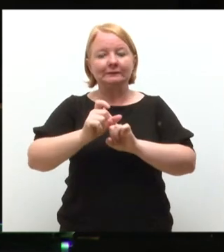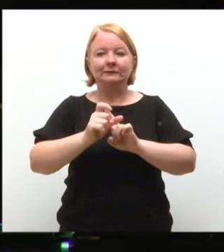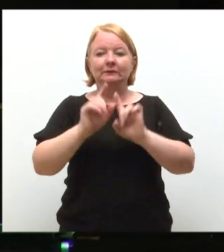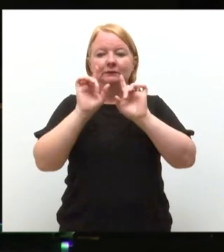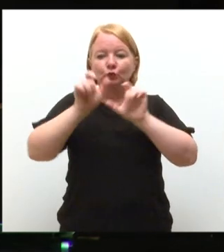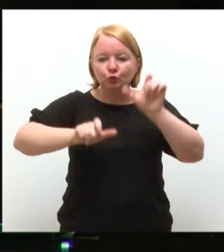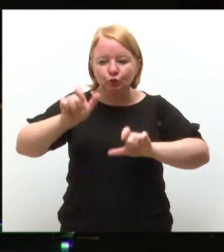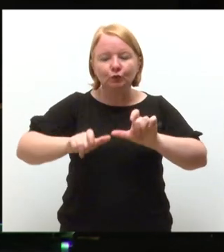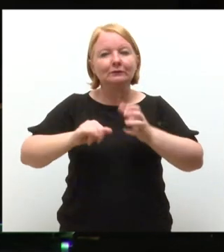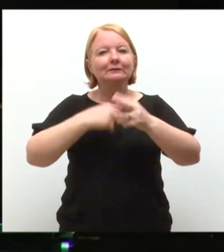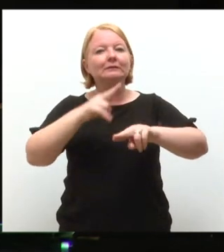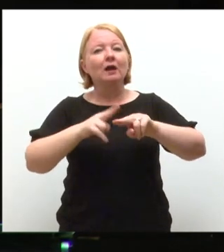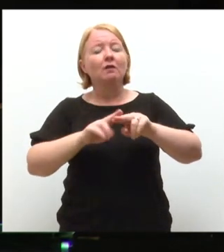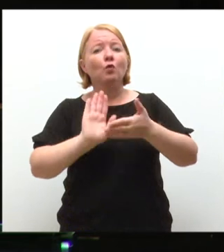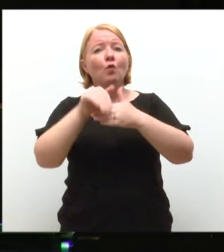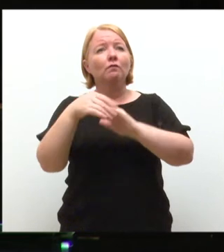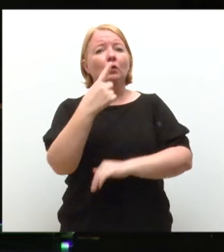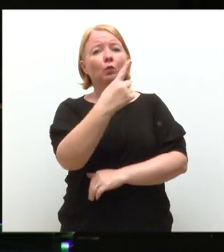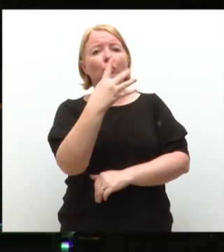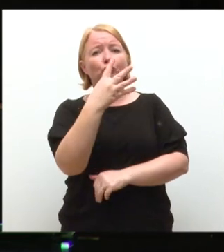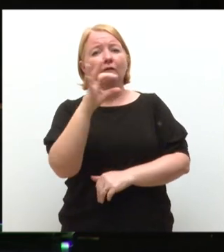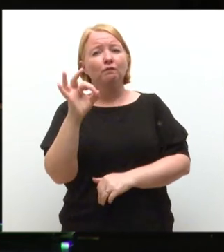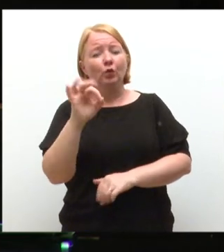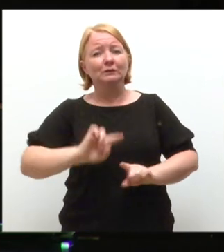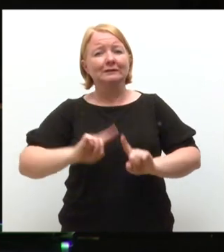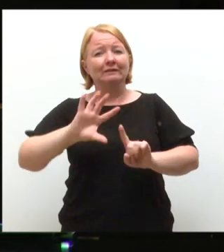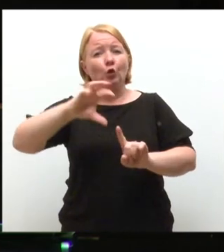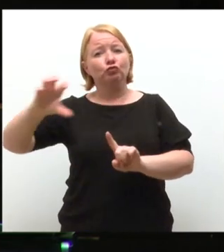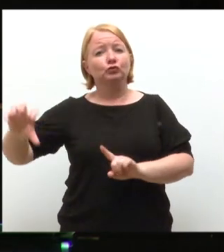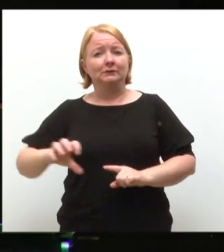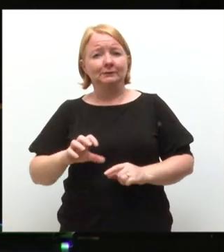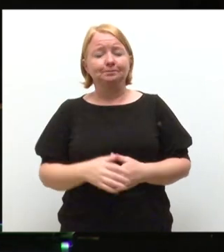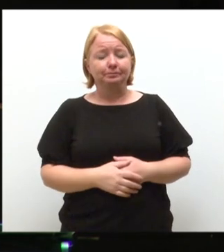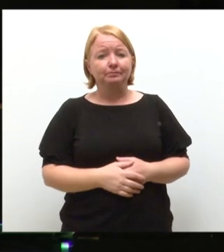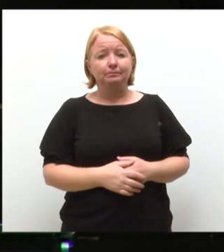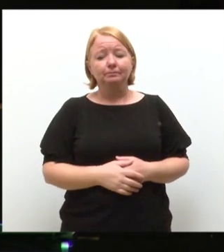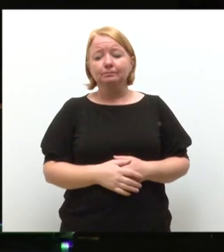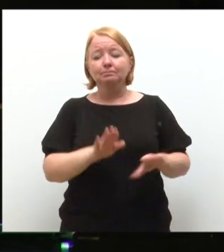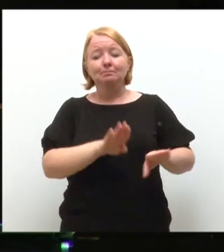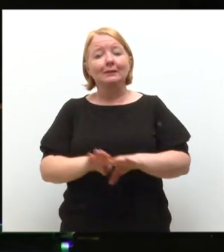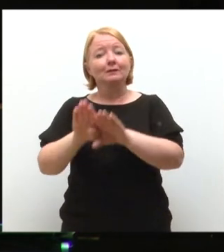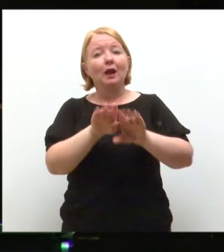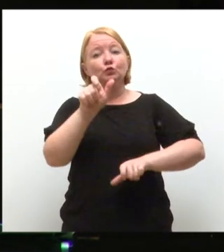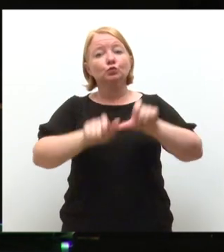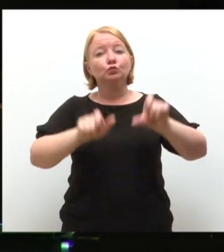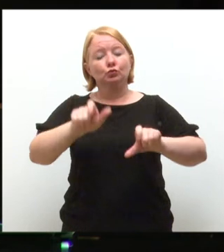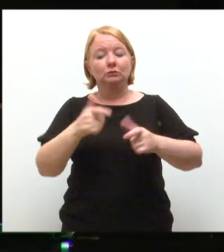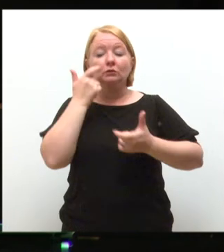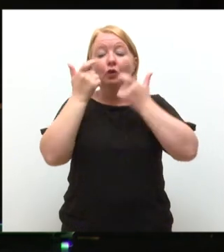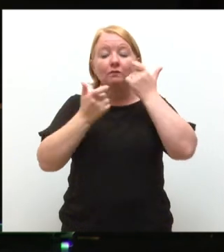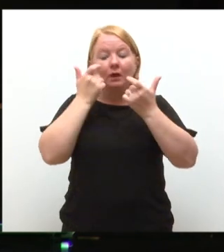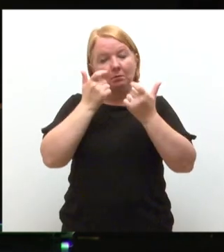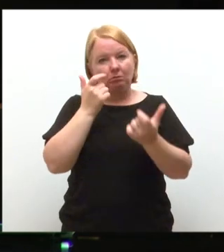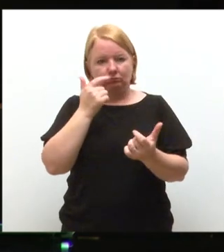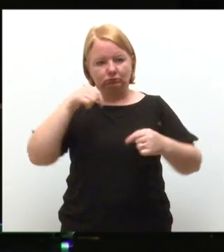from more than 140 different countries. In the National Student Survey, we've again been placed among the